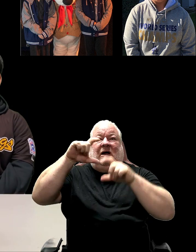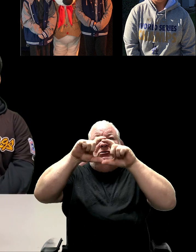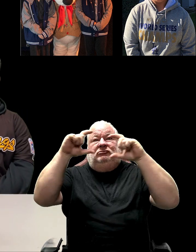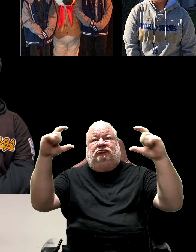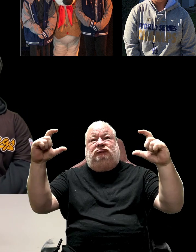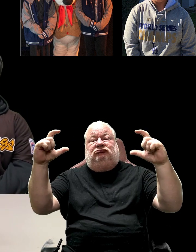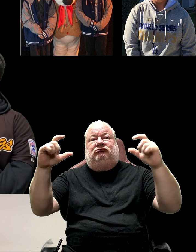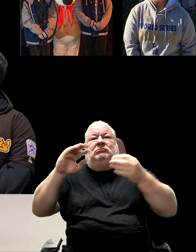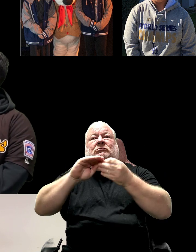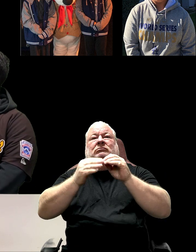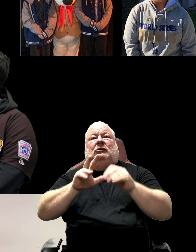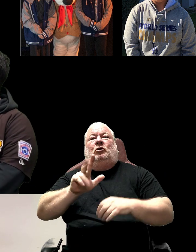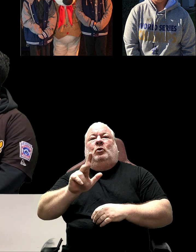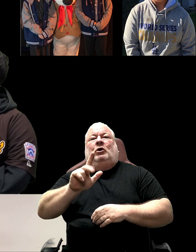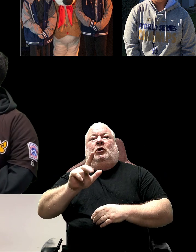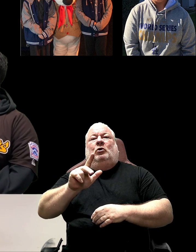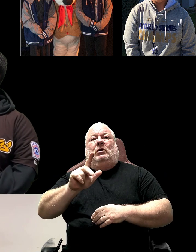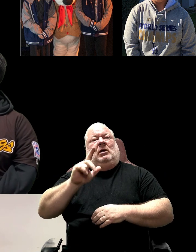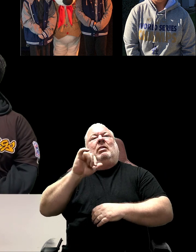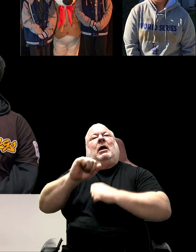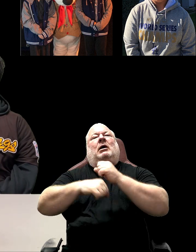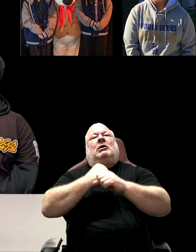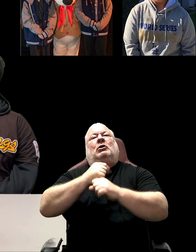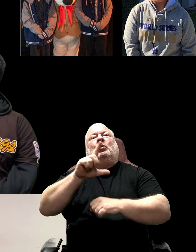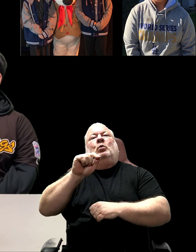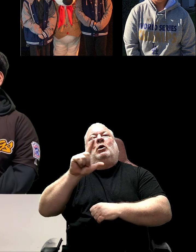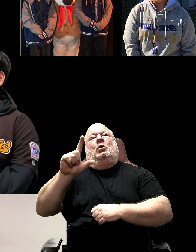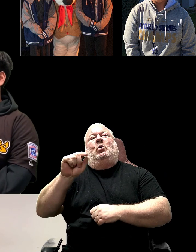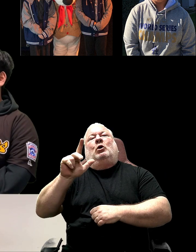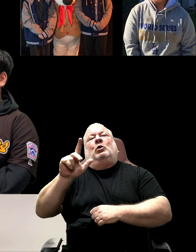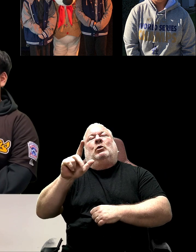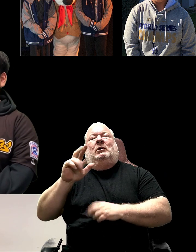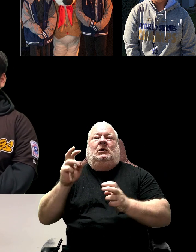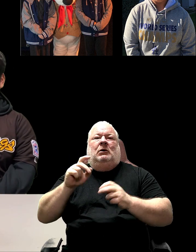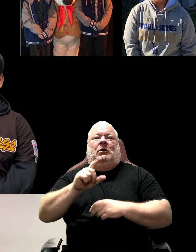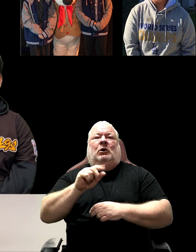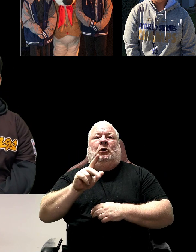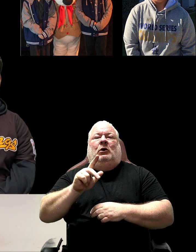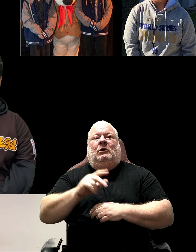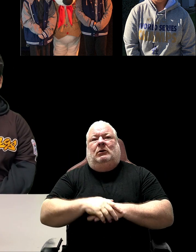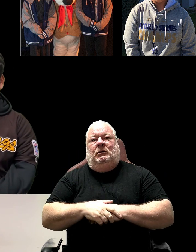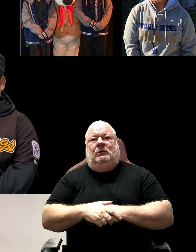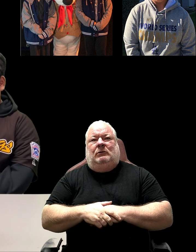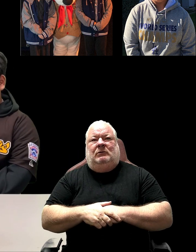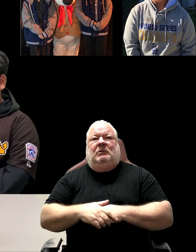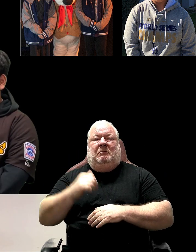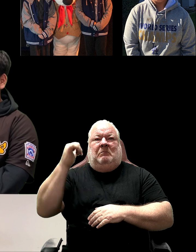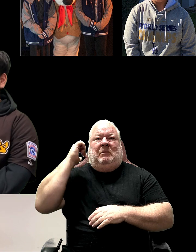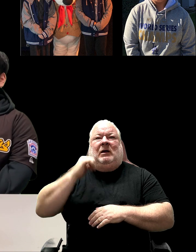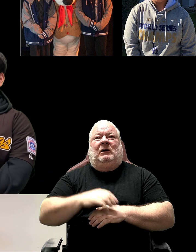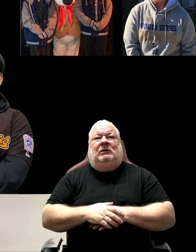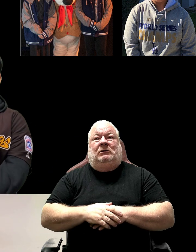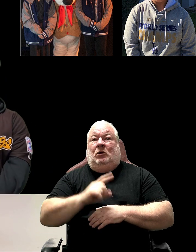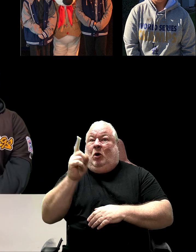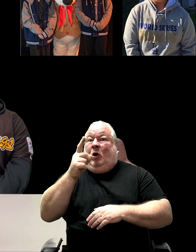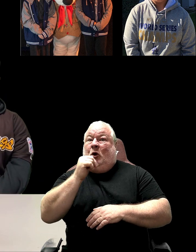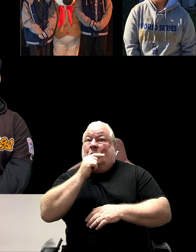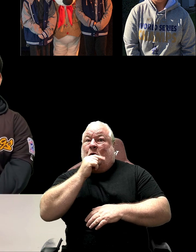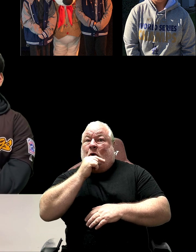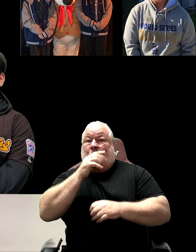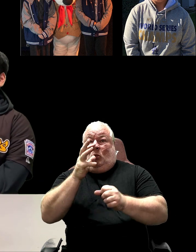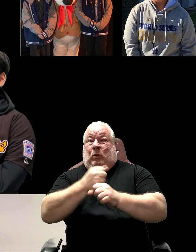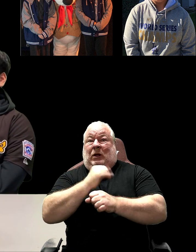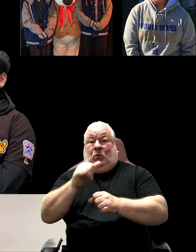it. Where does it say that, Amelia Rose, on your jacket? On the back. On the back, it has your last name of the year. And only the